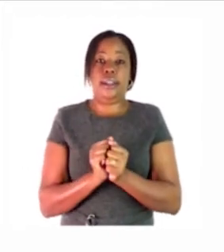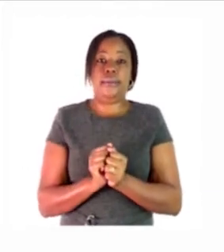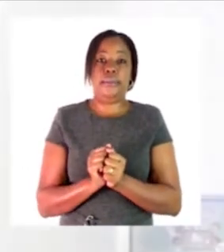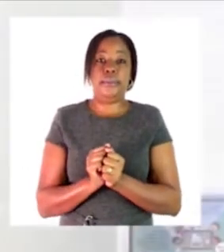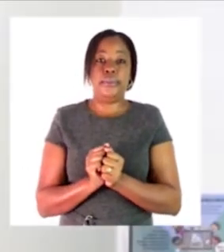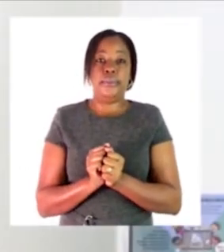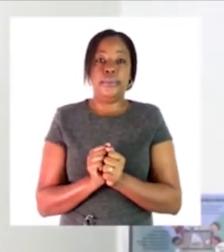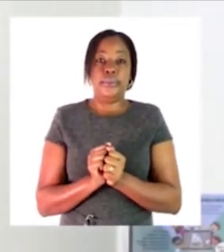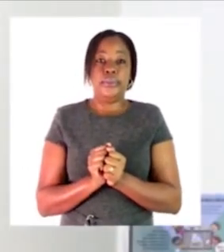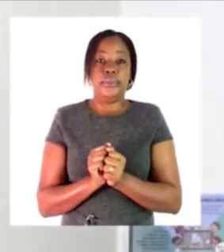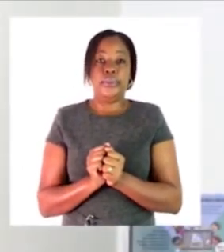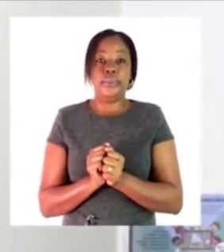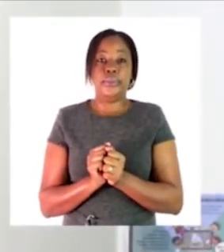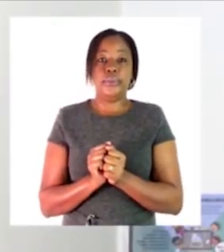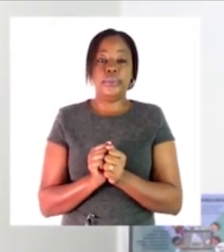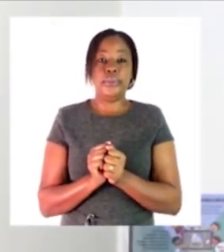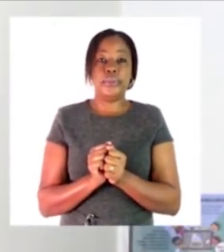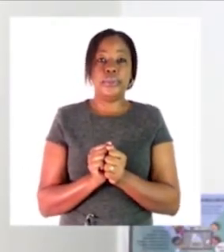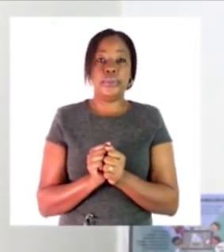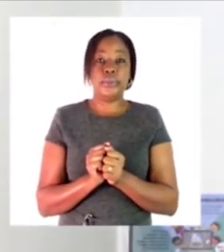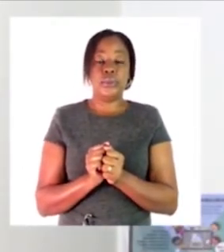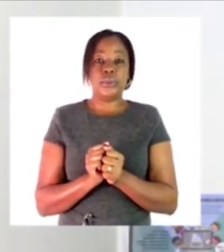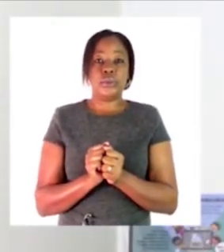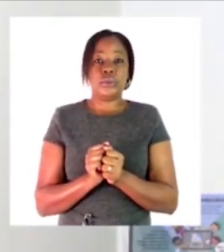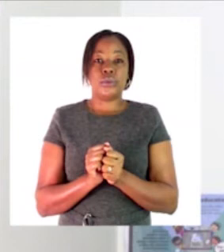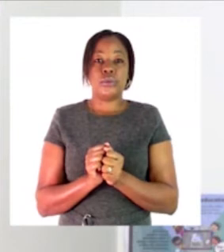chalkboard how do we count when we count counting in two